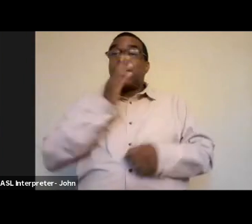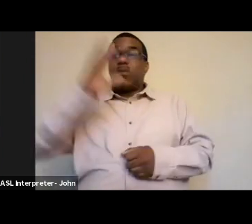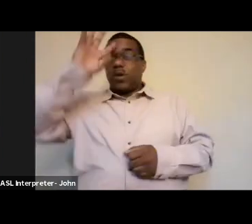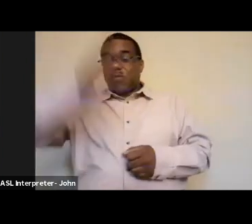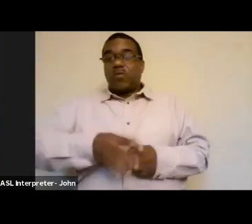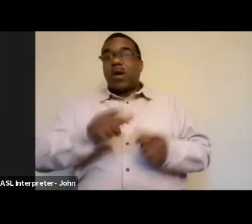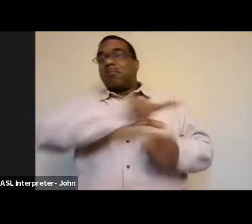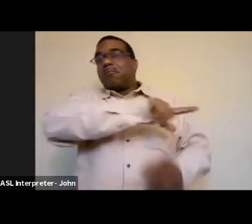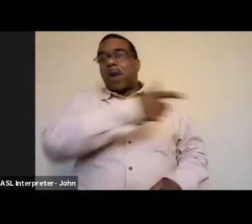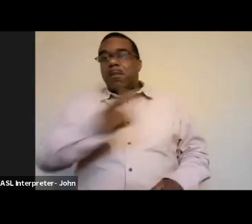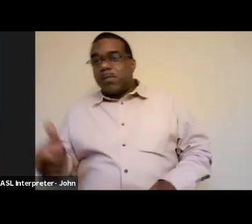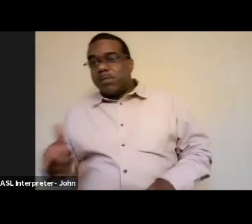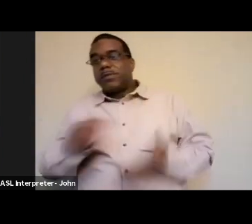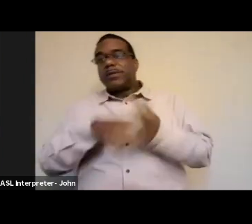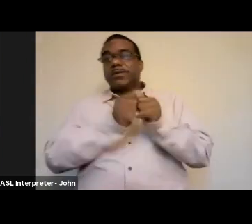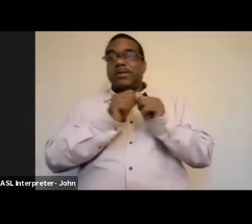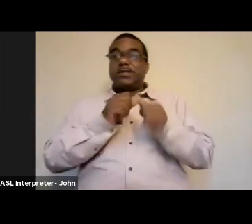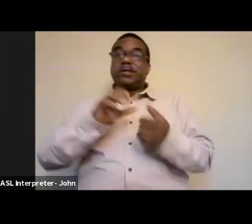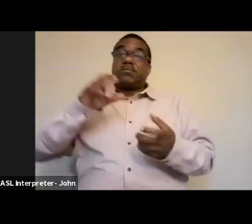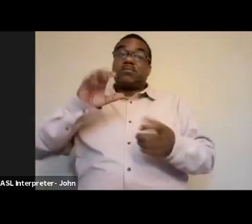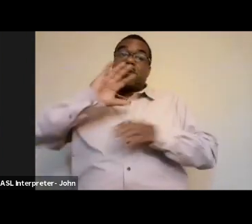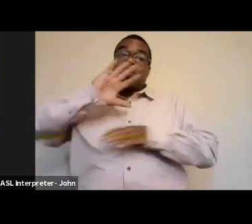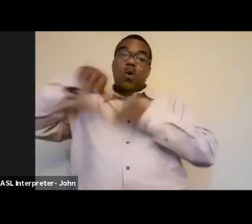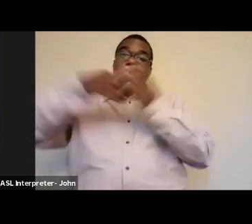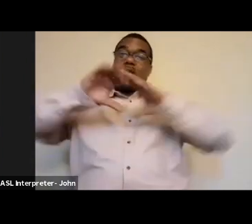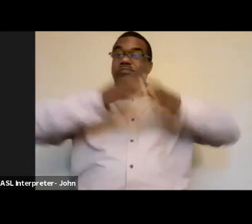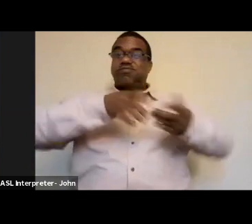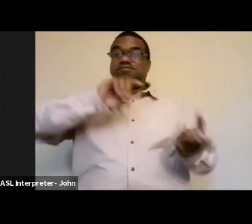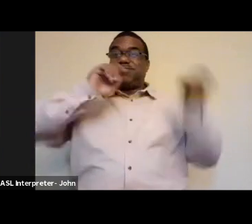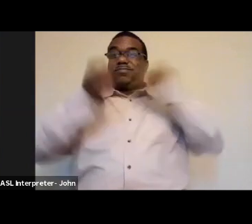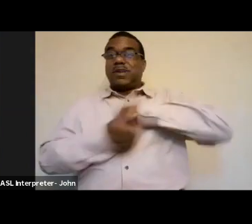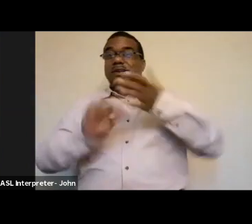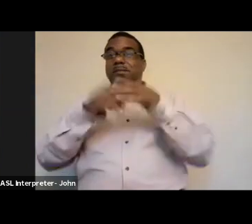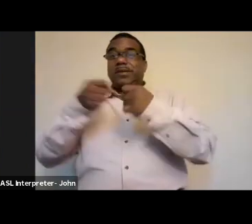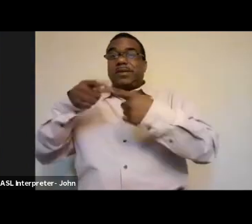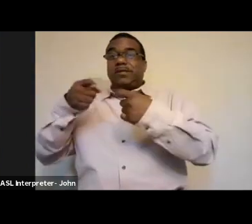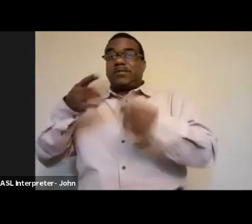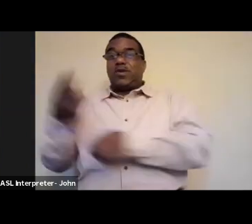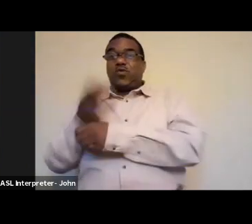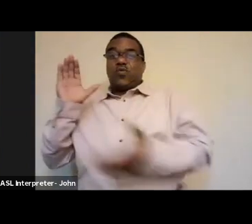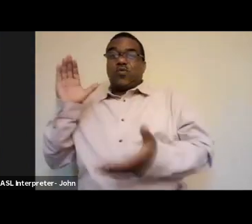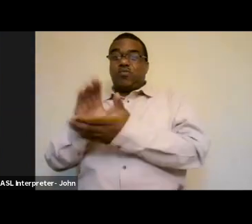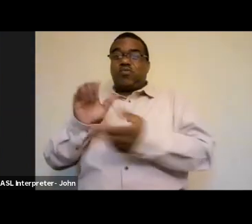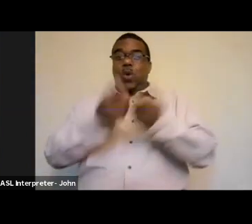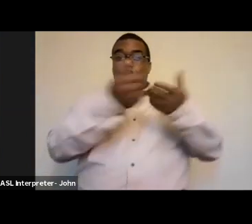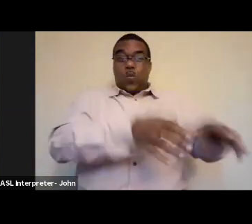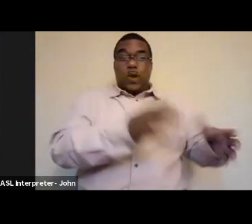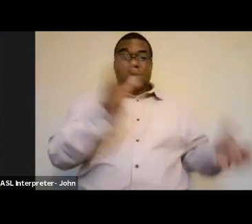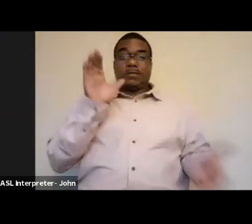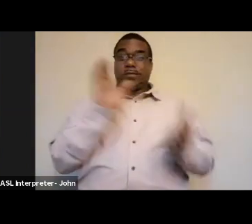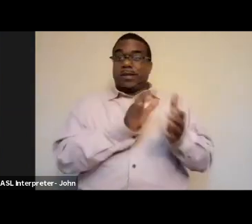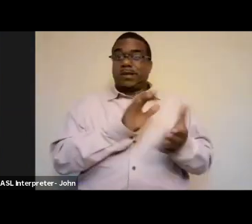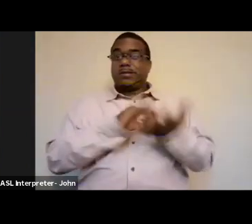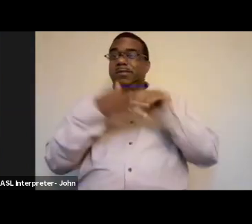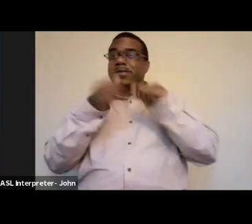effect that transforms all of society. We're using less electricity. We're we're wasting less, we're creating less